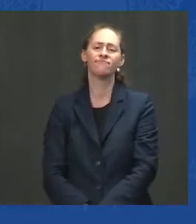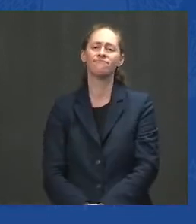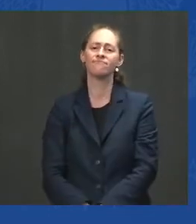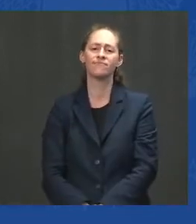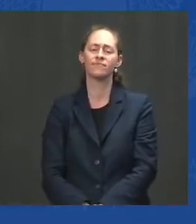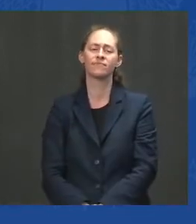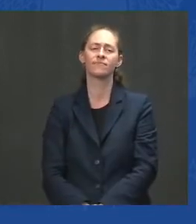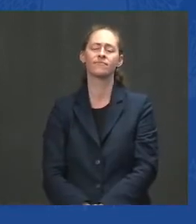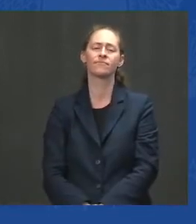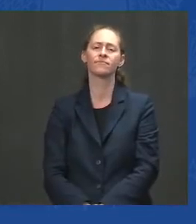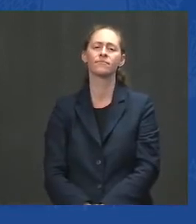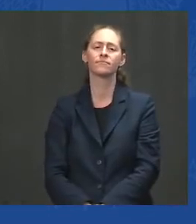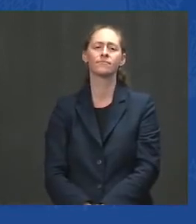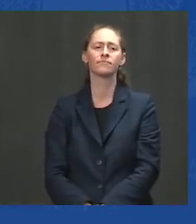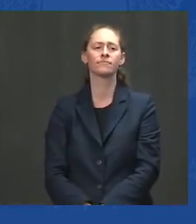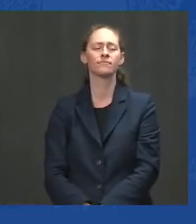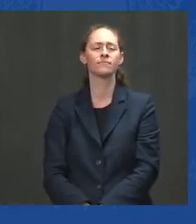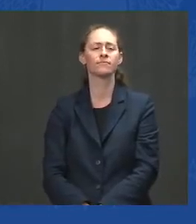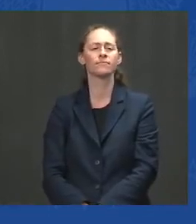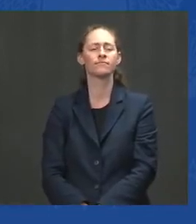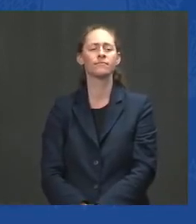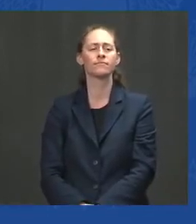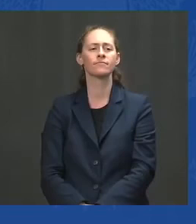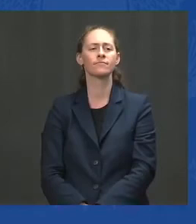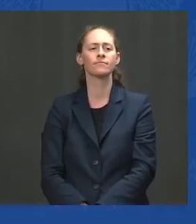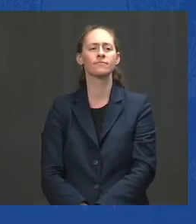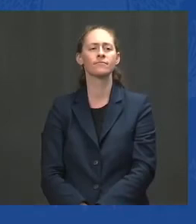that we cannot afford to ignore.